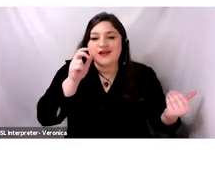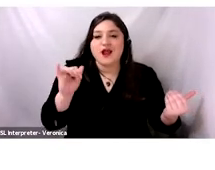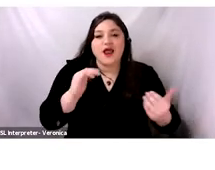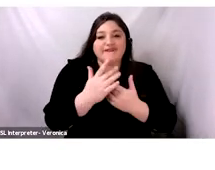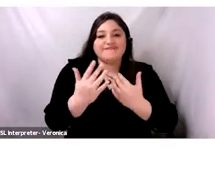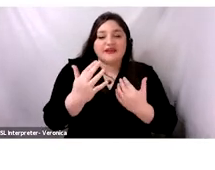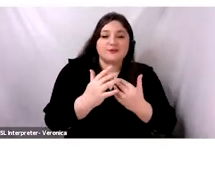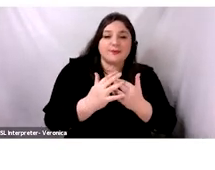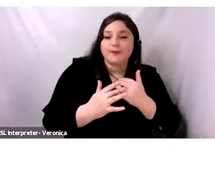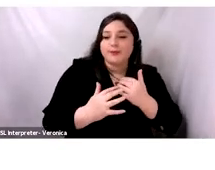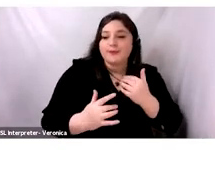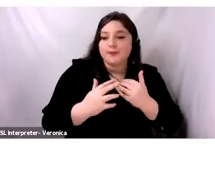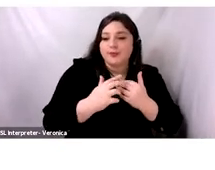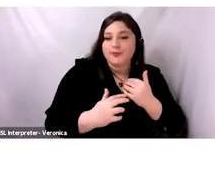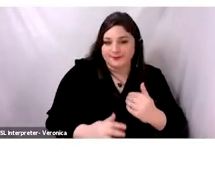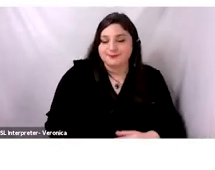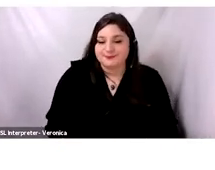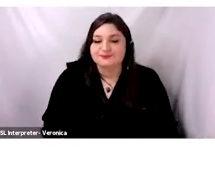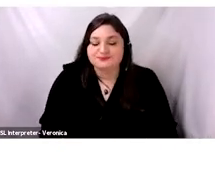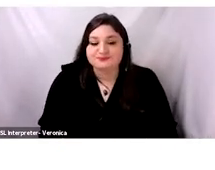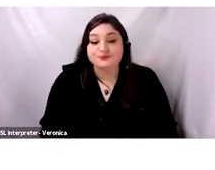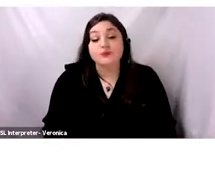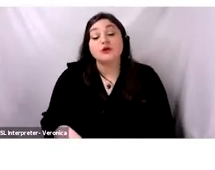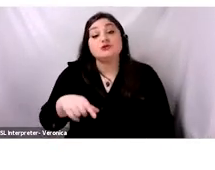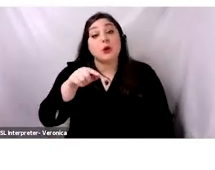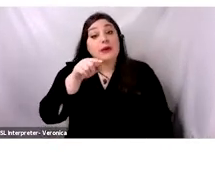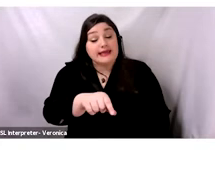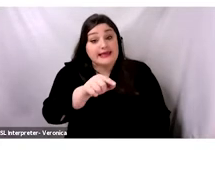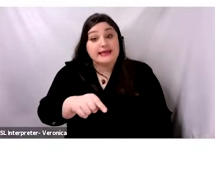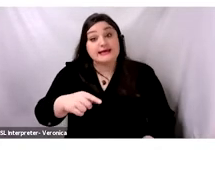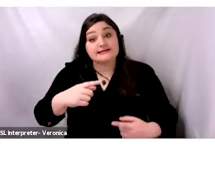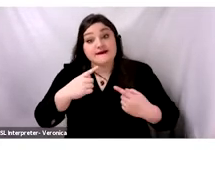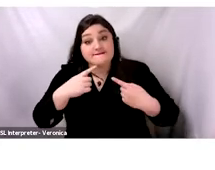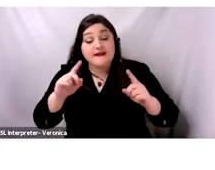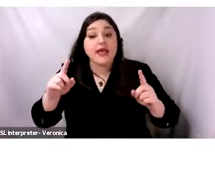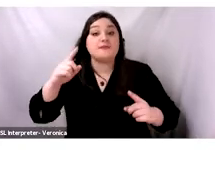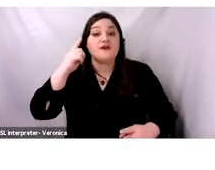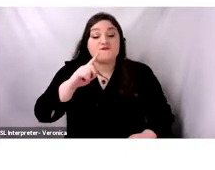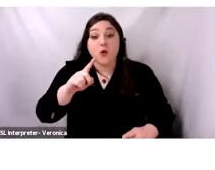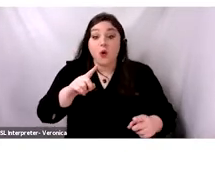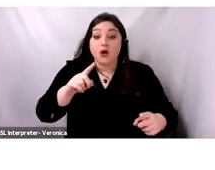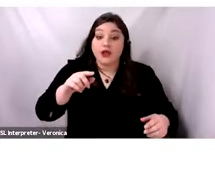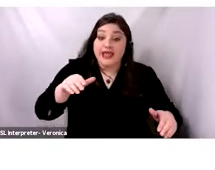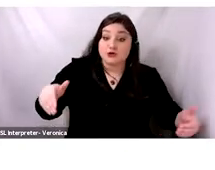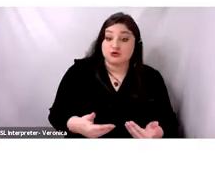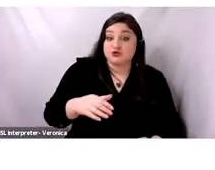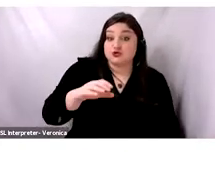So, he is also not only credited with introducing the oud to